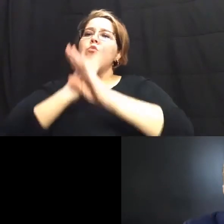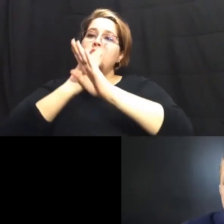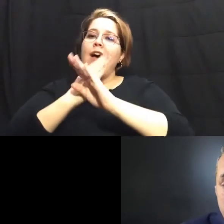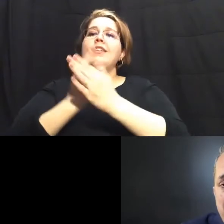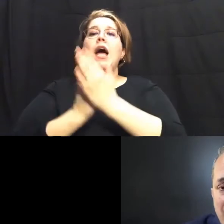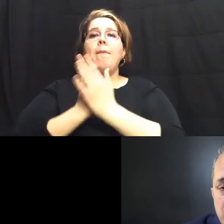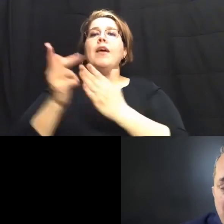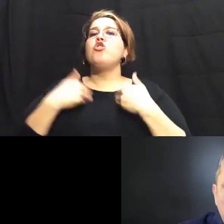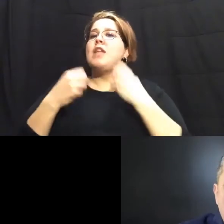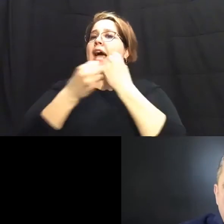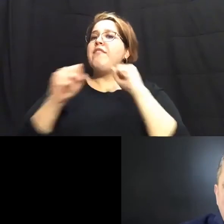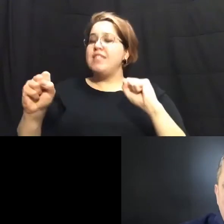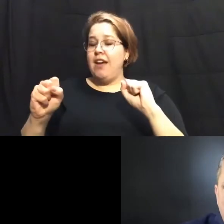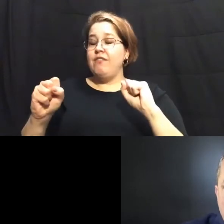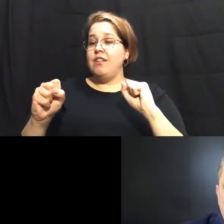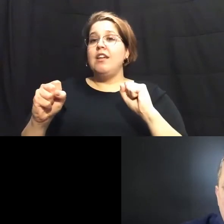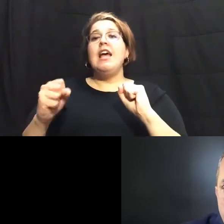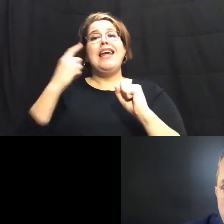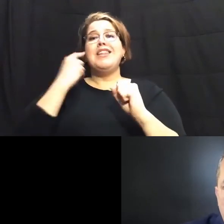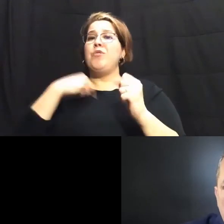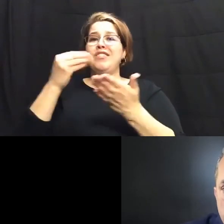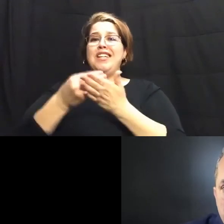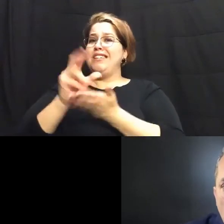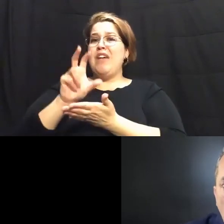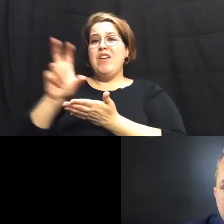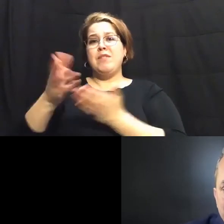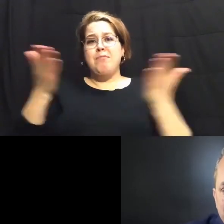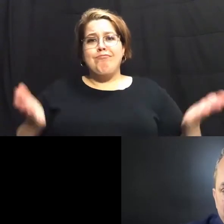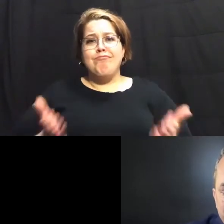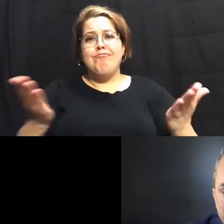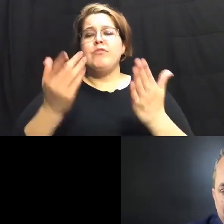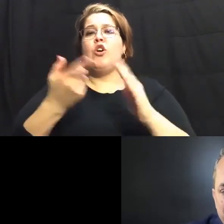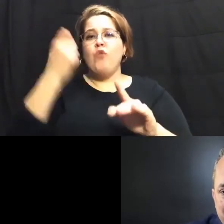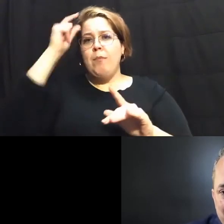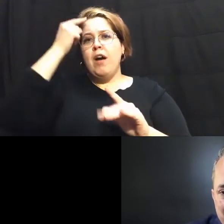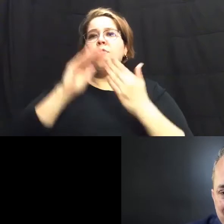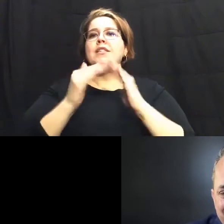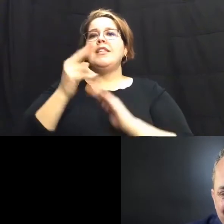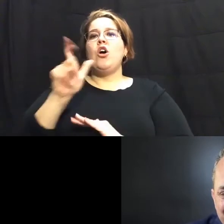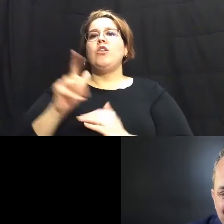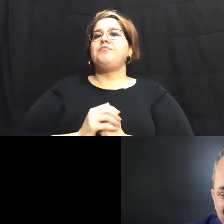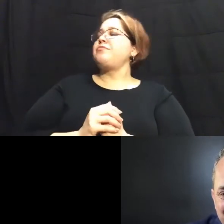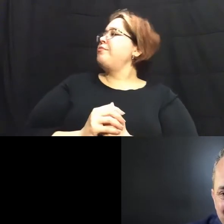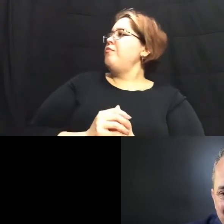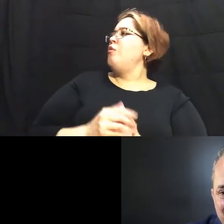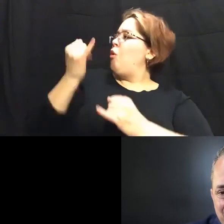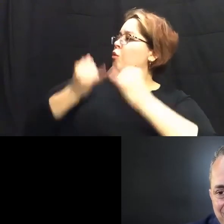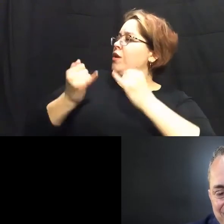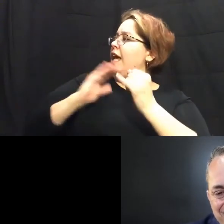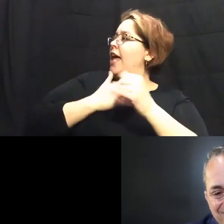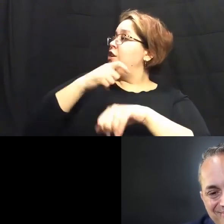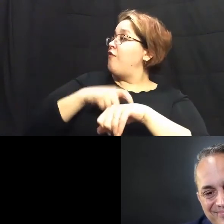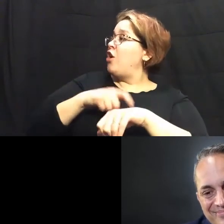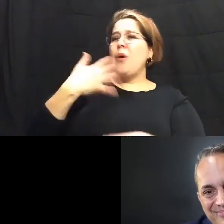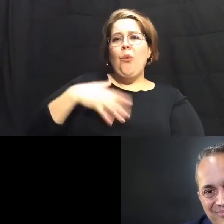sure they have safe passage and i think we just make the investment it needs to be a big push from city hall well we're at the end of our time it goes